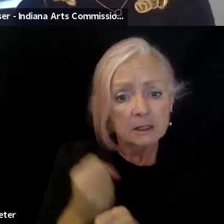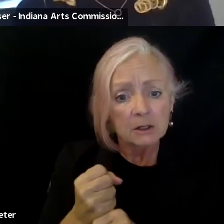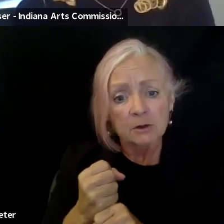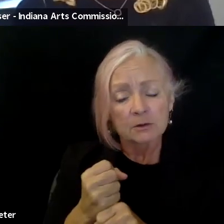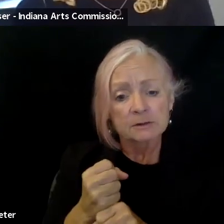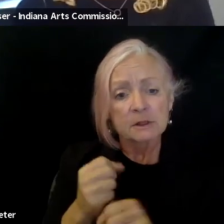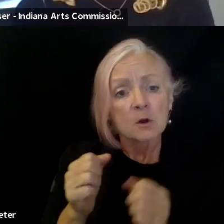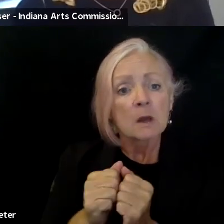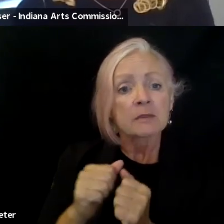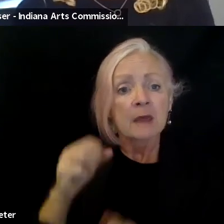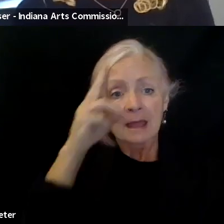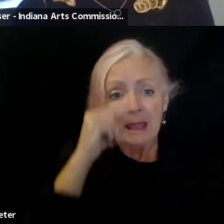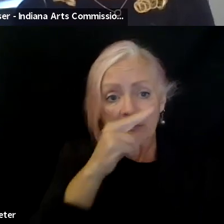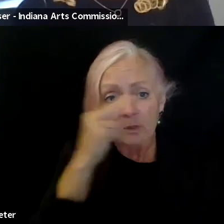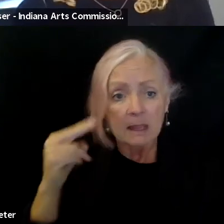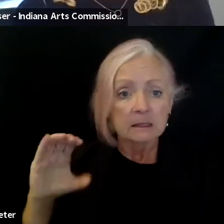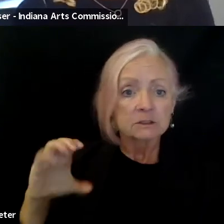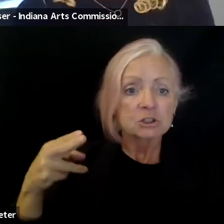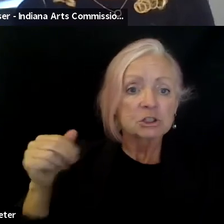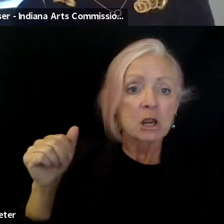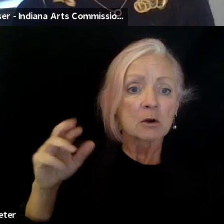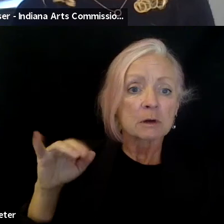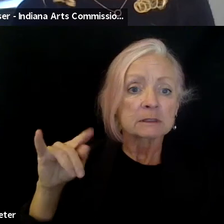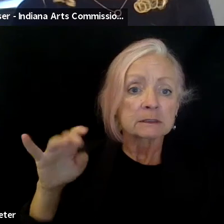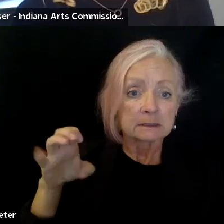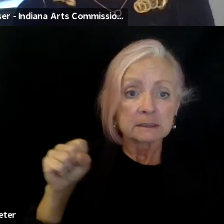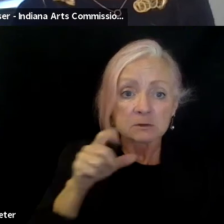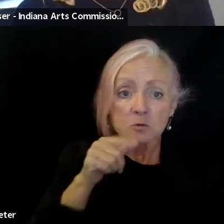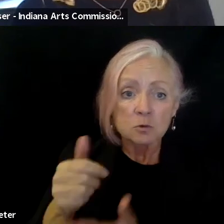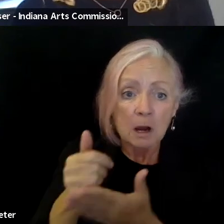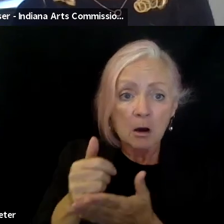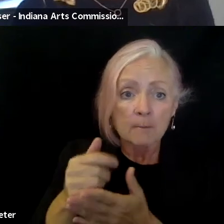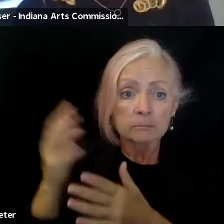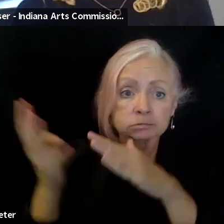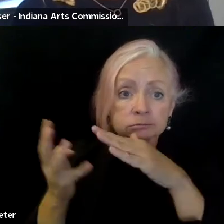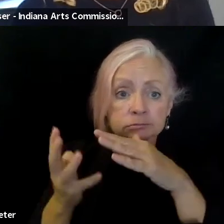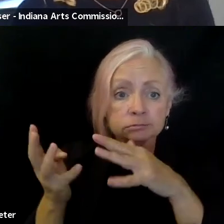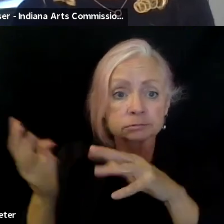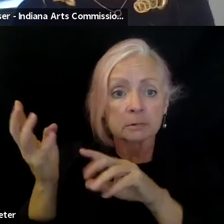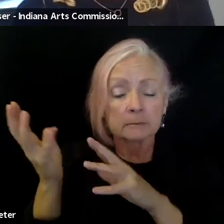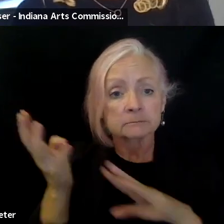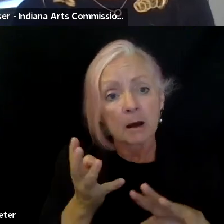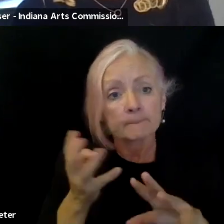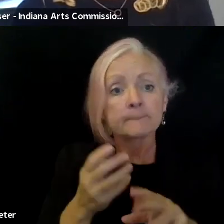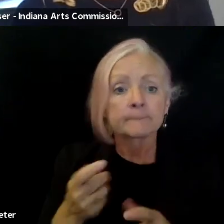as a, um, agency that resettles the, the, the community members. So anyway, so by actually, uh,